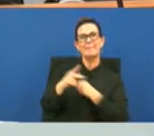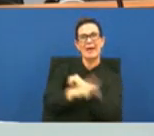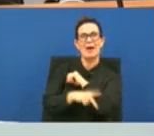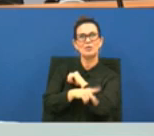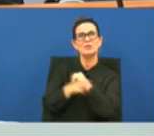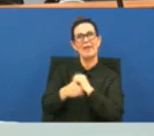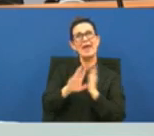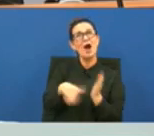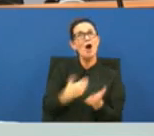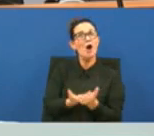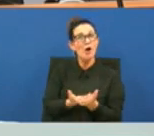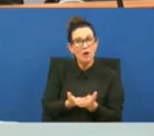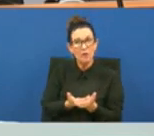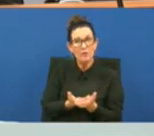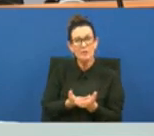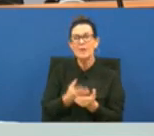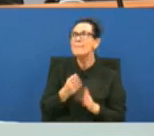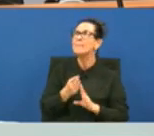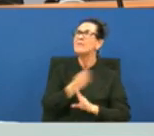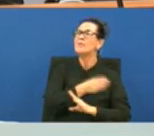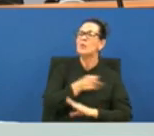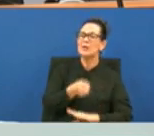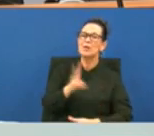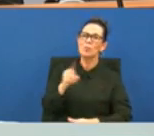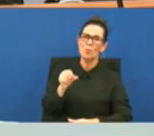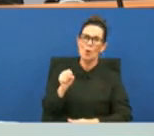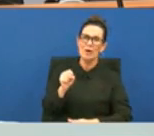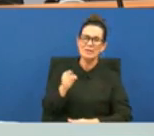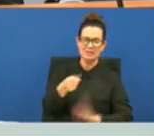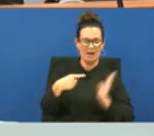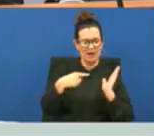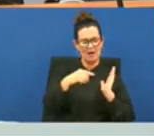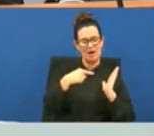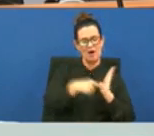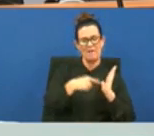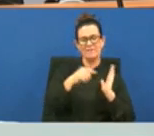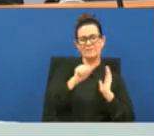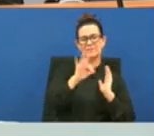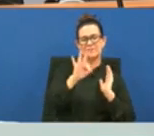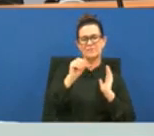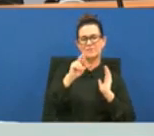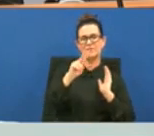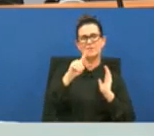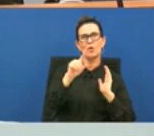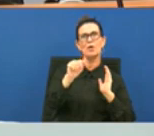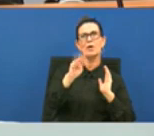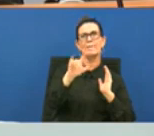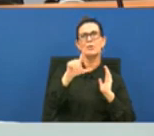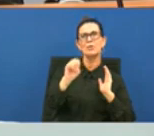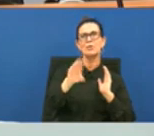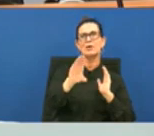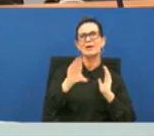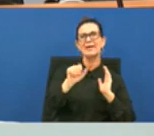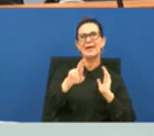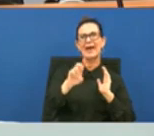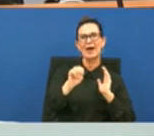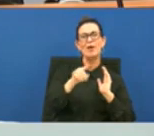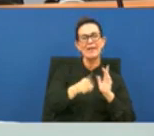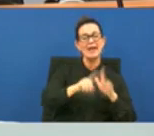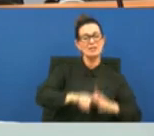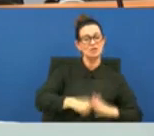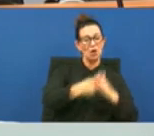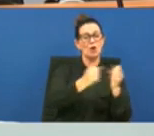started out before that was um affordable care act they all started off dealing with the homeless